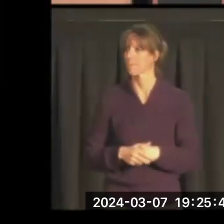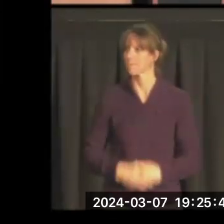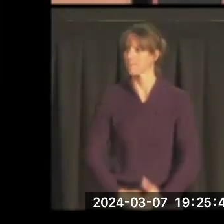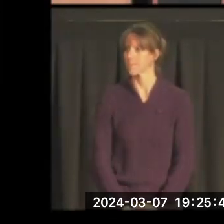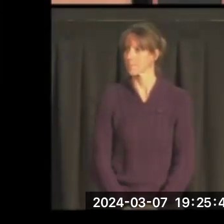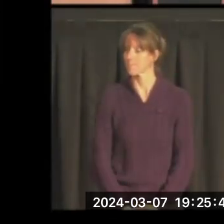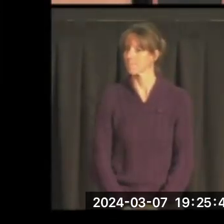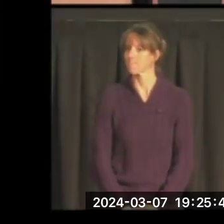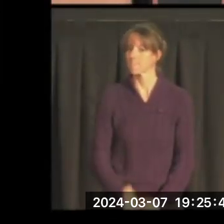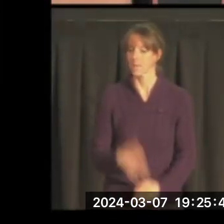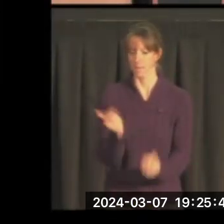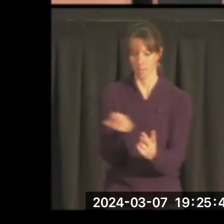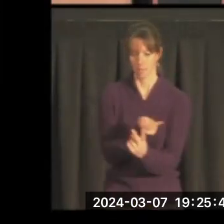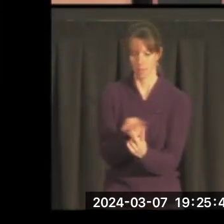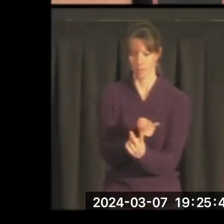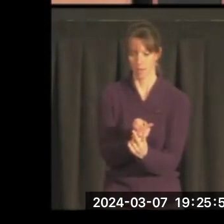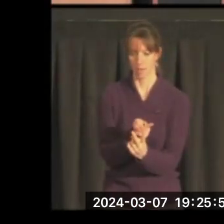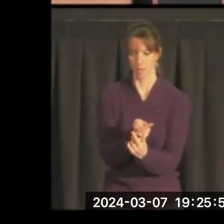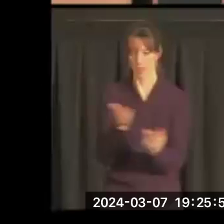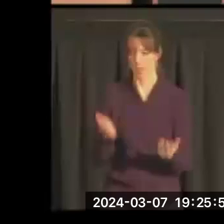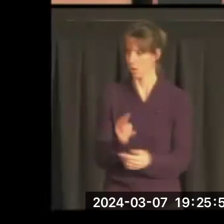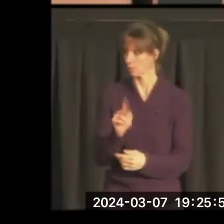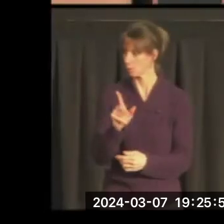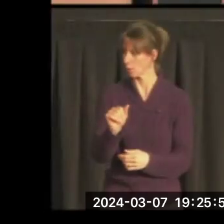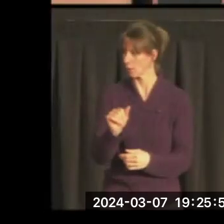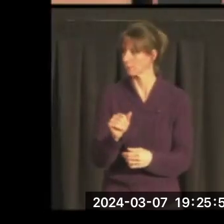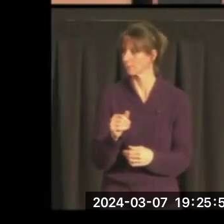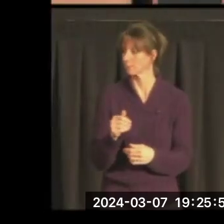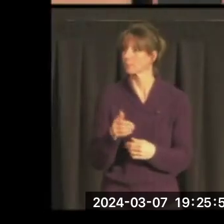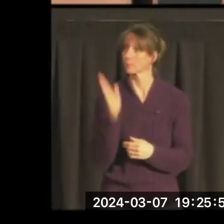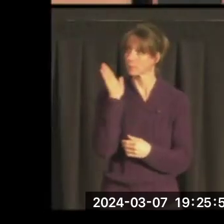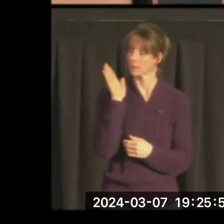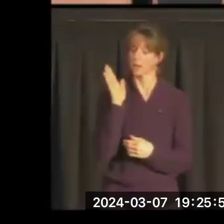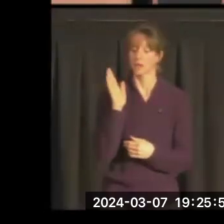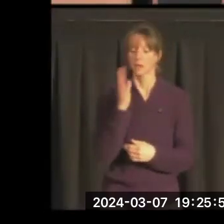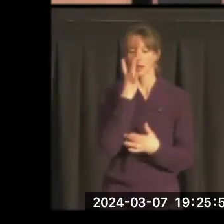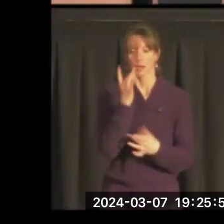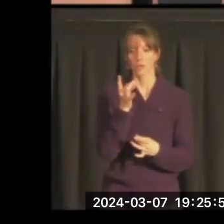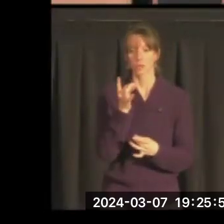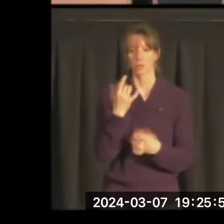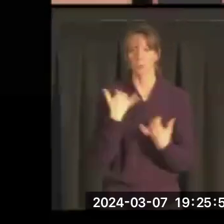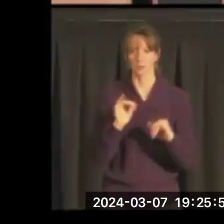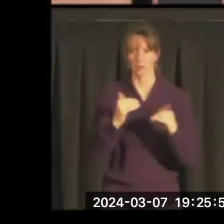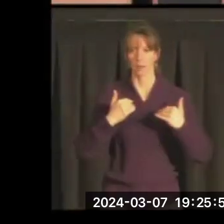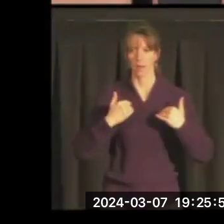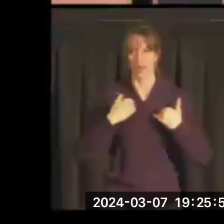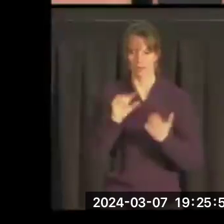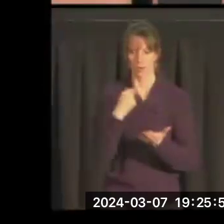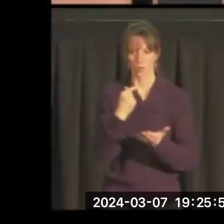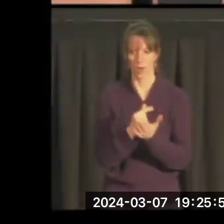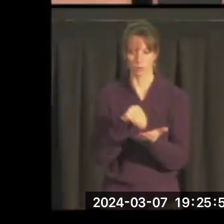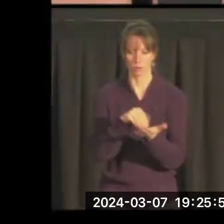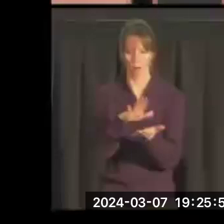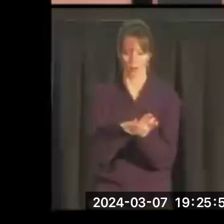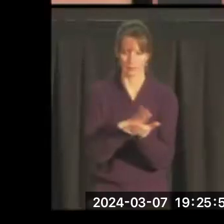They both are here in Missoula. Interestingly enough, we still have the graduation document.